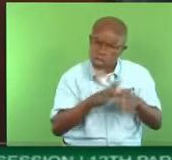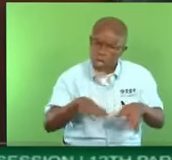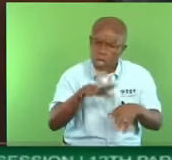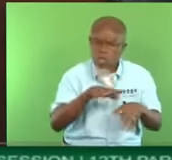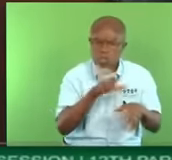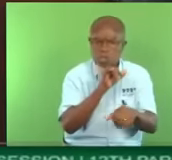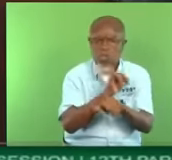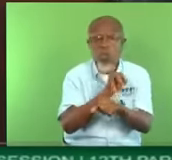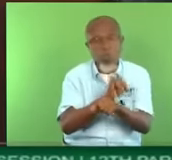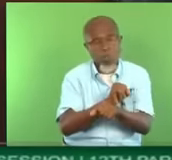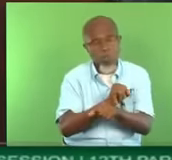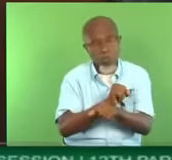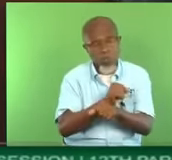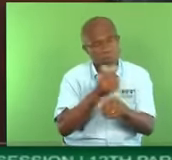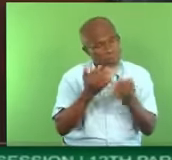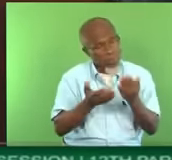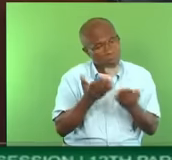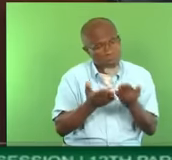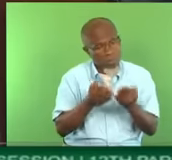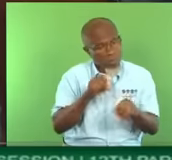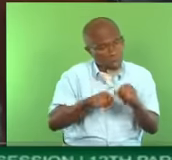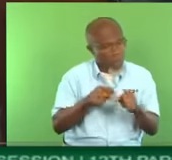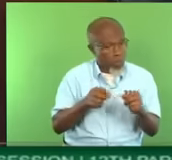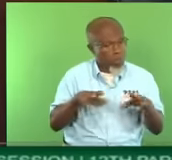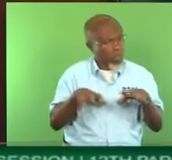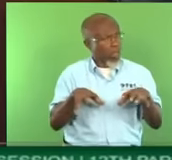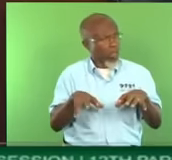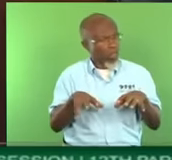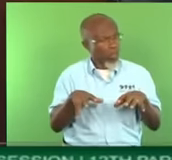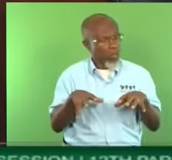Speaker. So I was taken aback by that